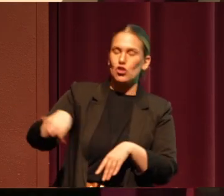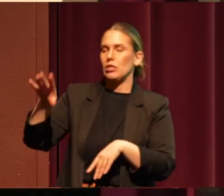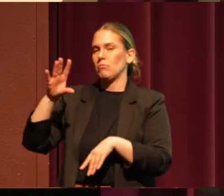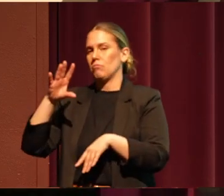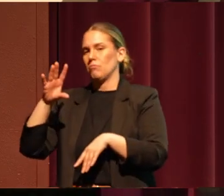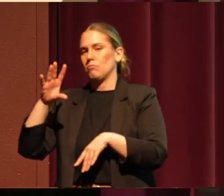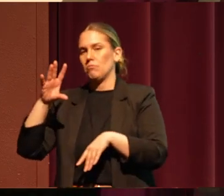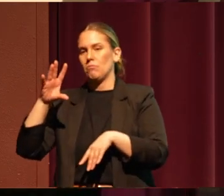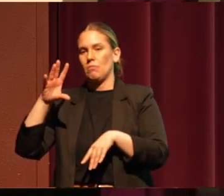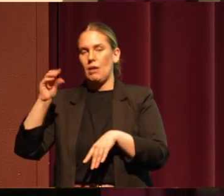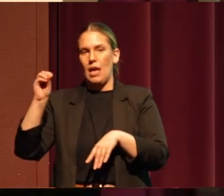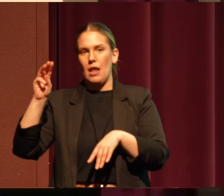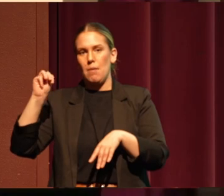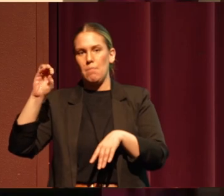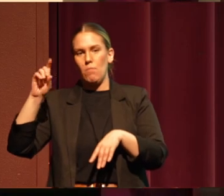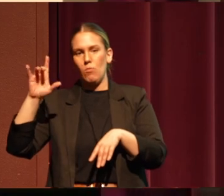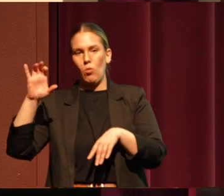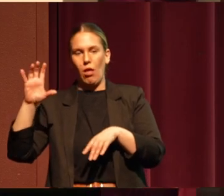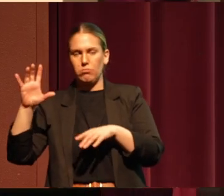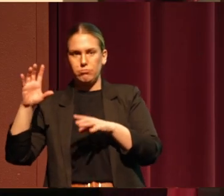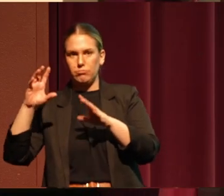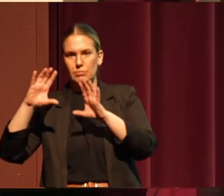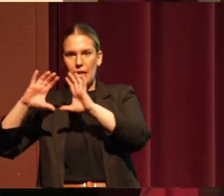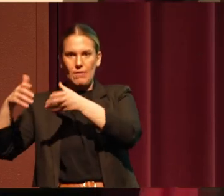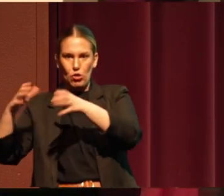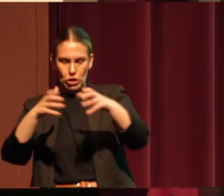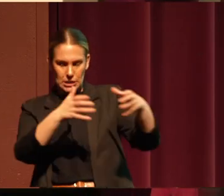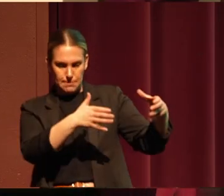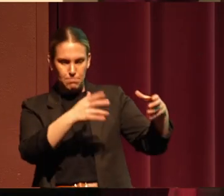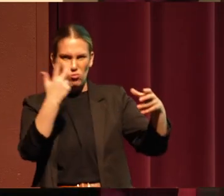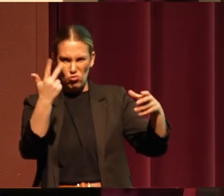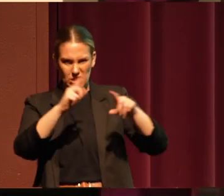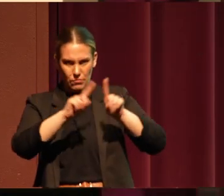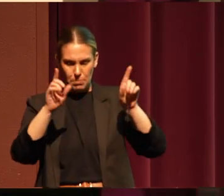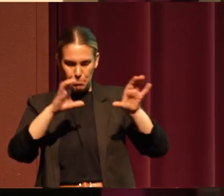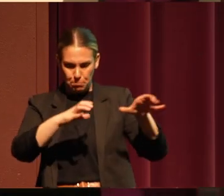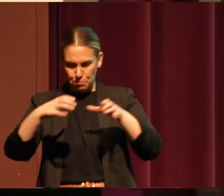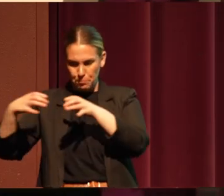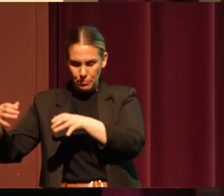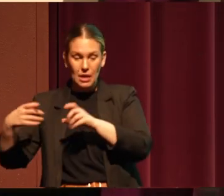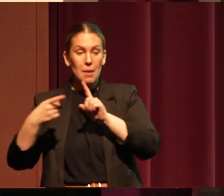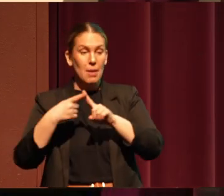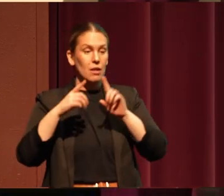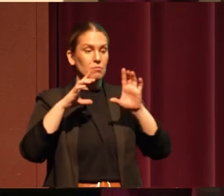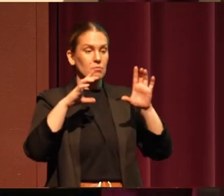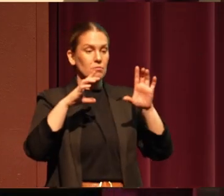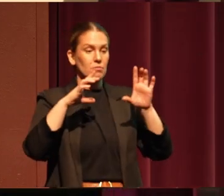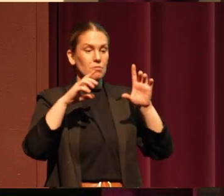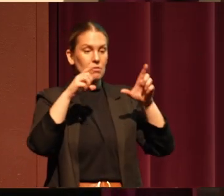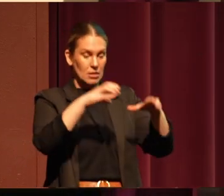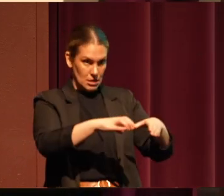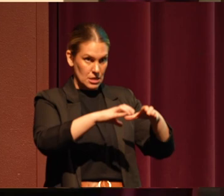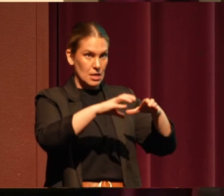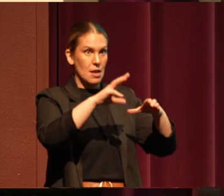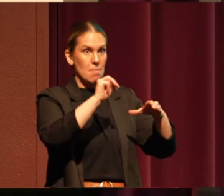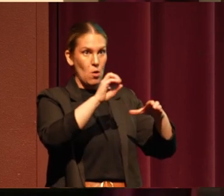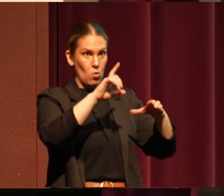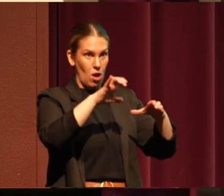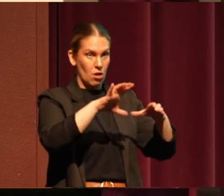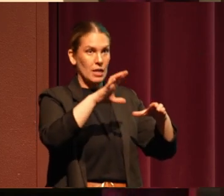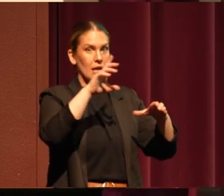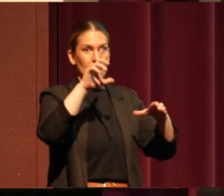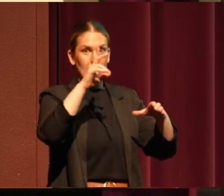confederacy of three tribes. But the Lava Caves and the Lava Caves National Monument